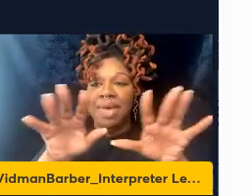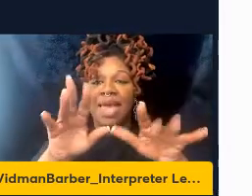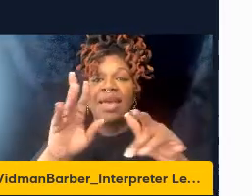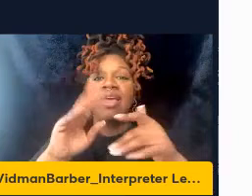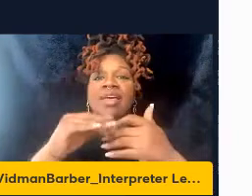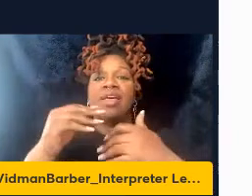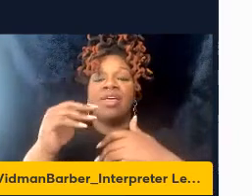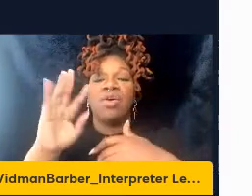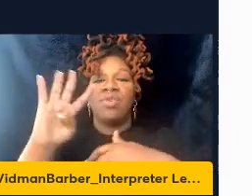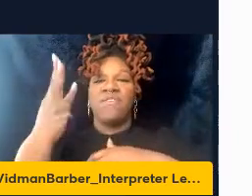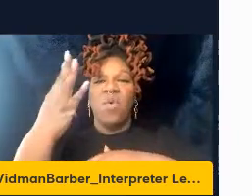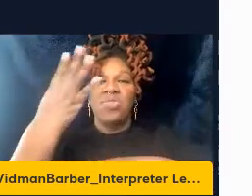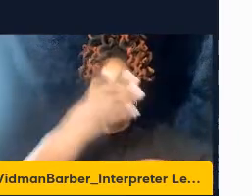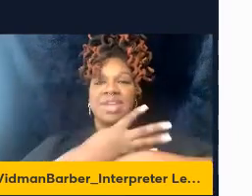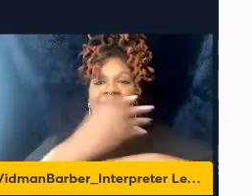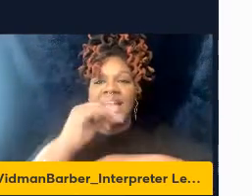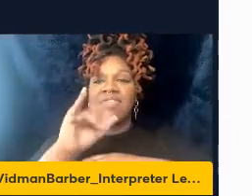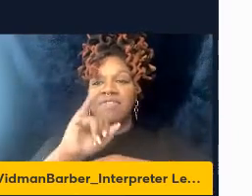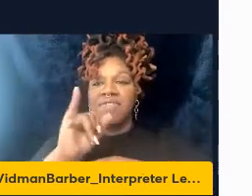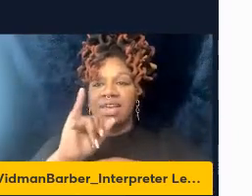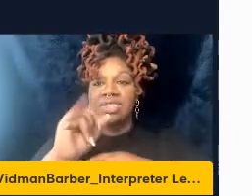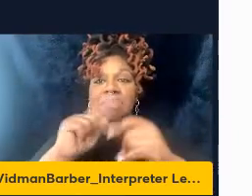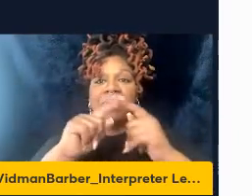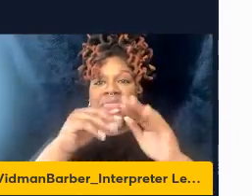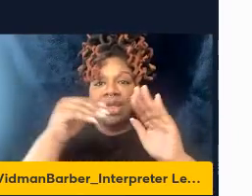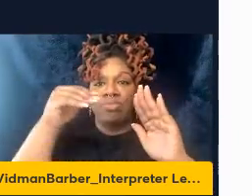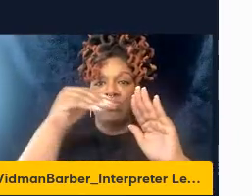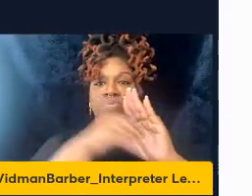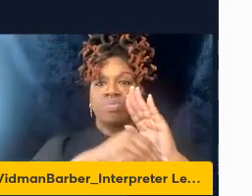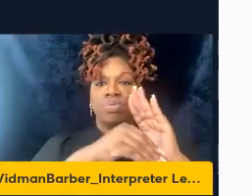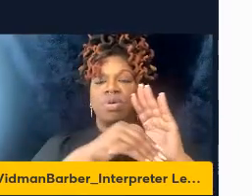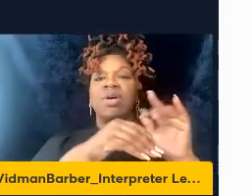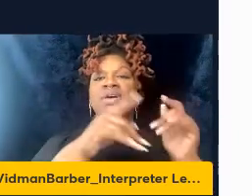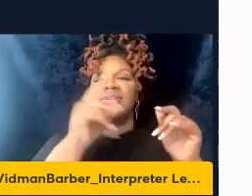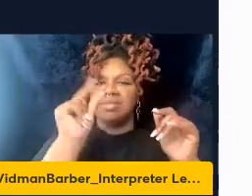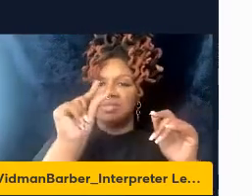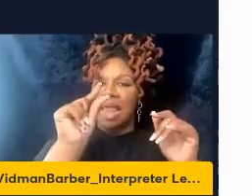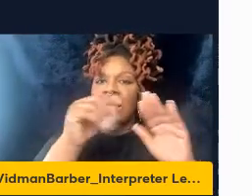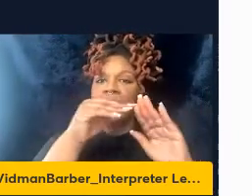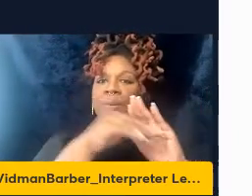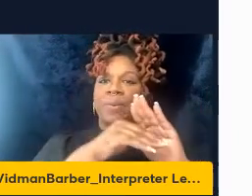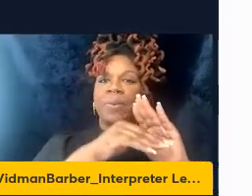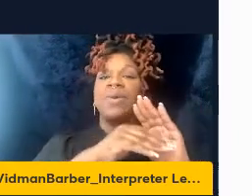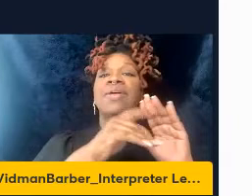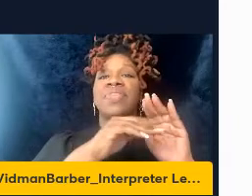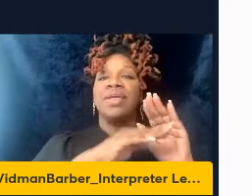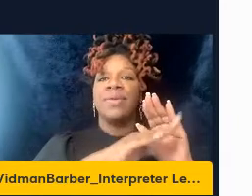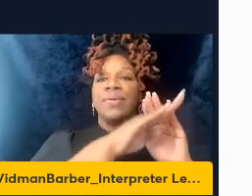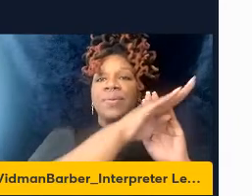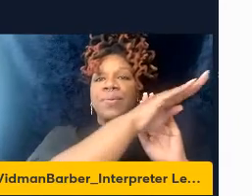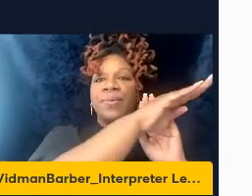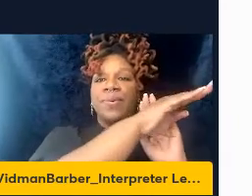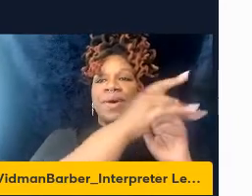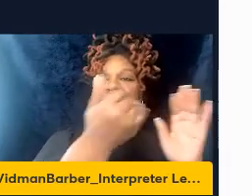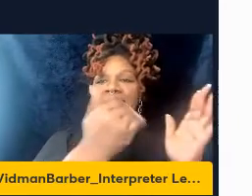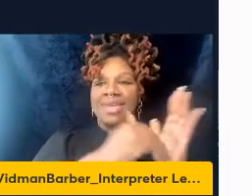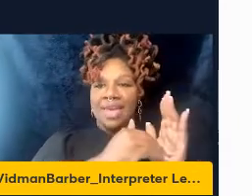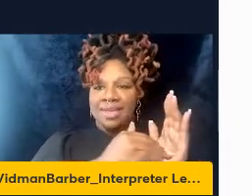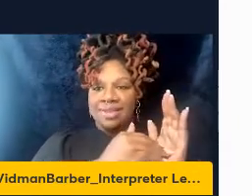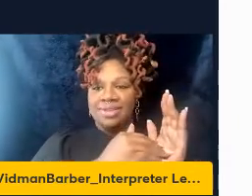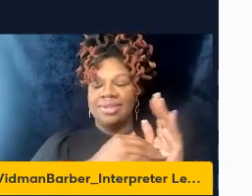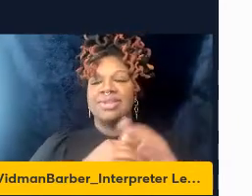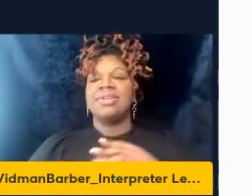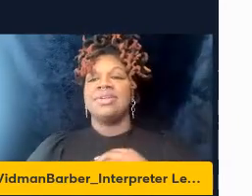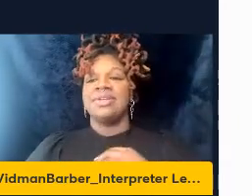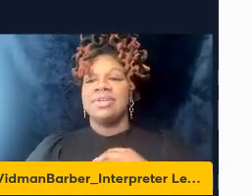post-reinfection but then they reduce slightly but then they then gain a new baseline which is higher